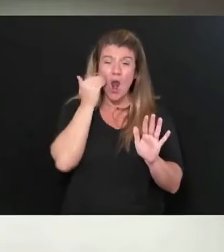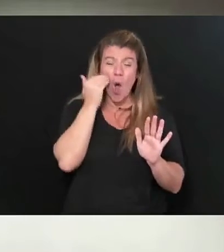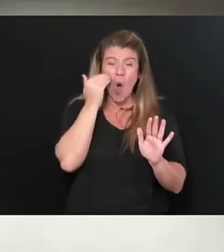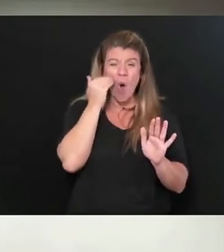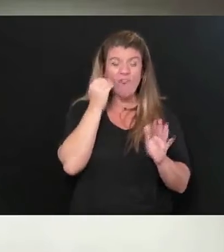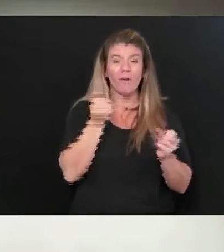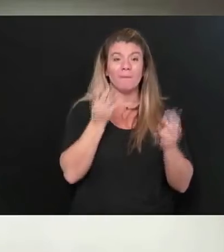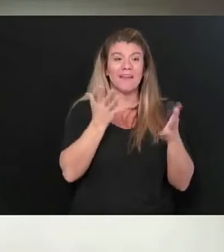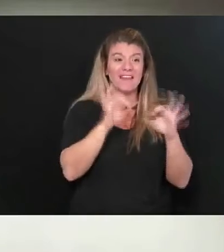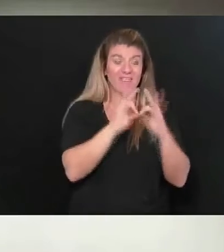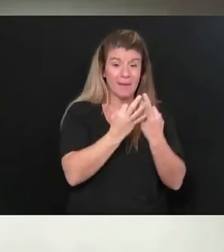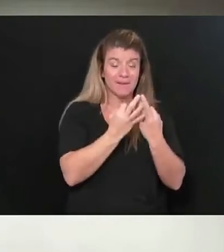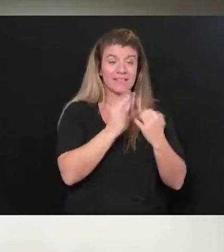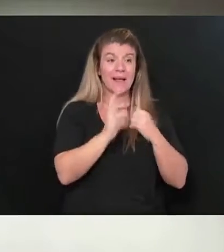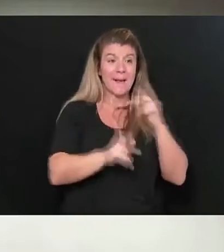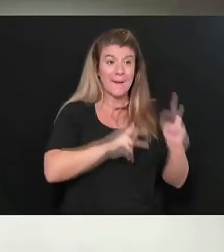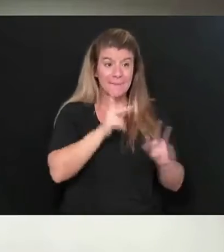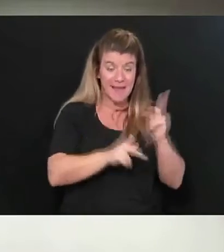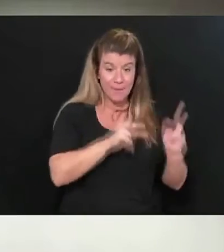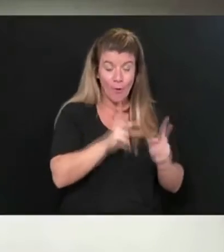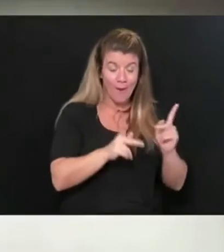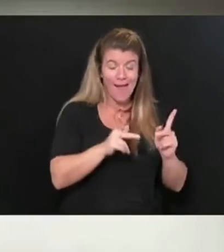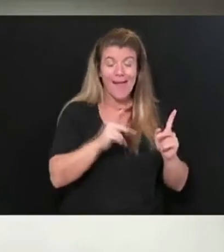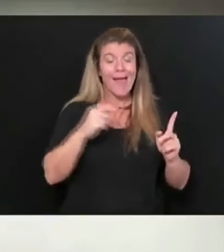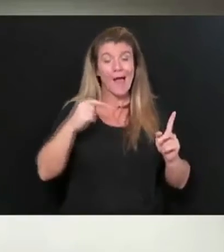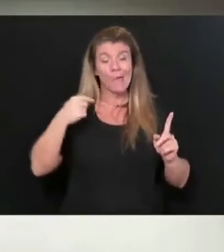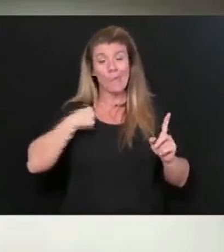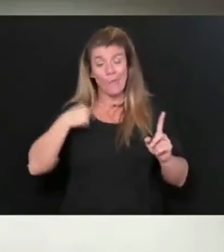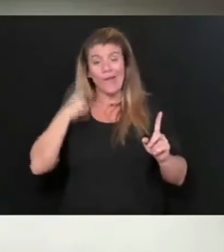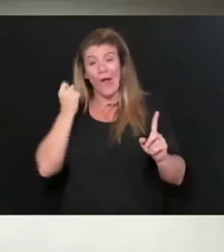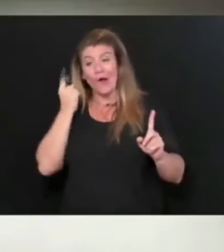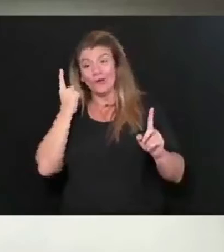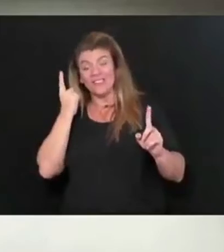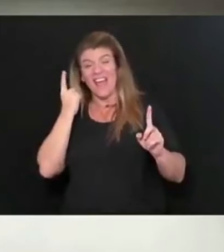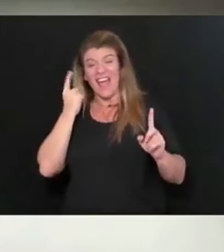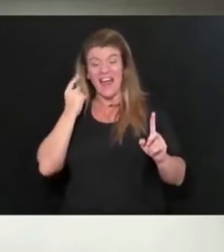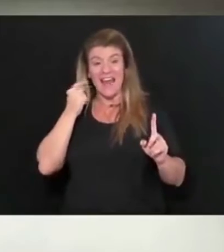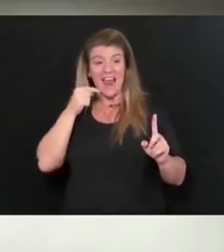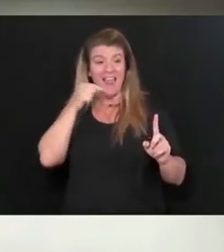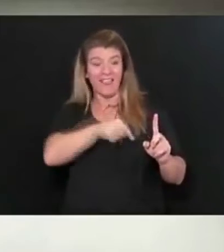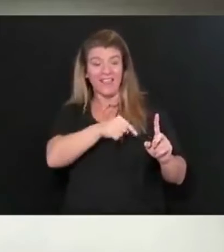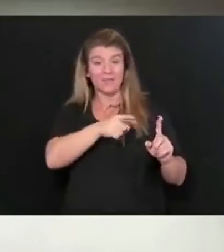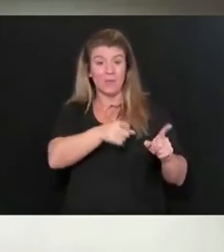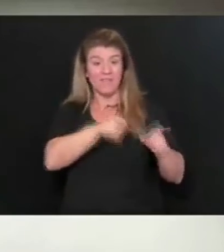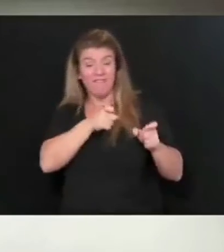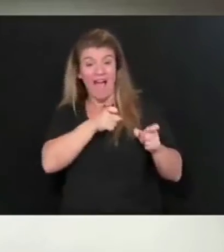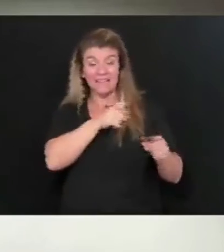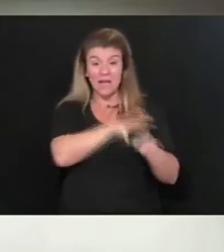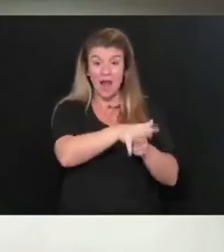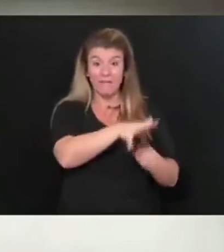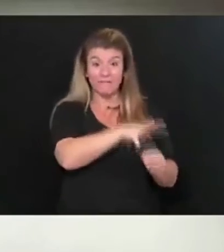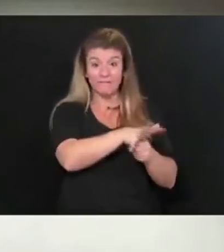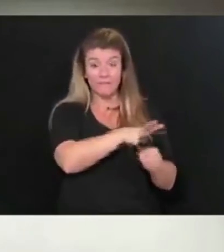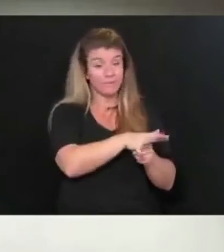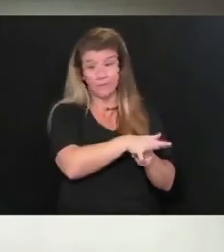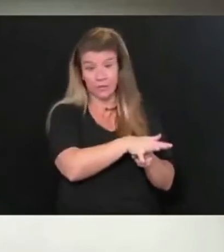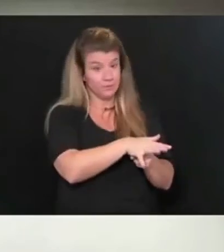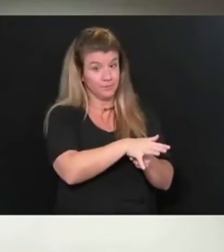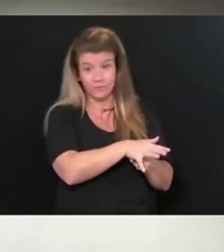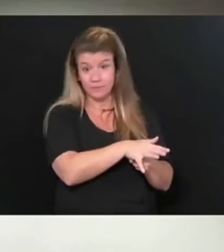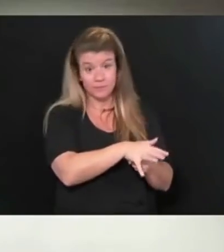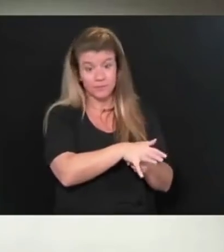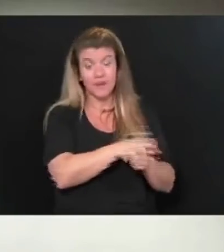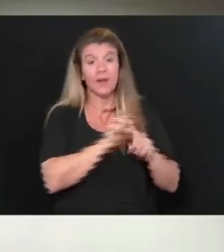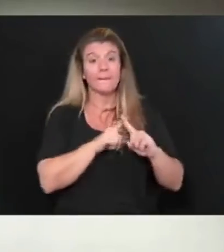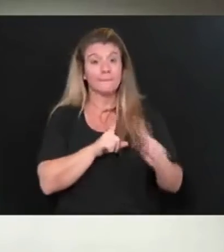families, the Governor and I both understand that this was not as fast as it should have been initially. But